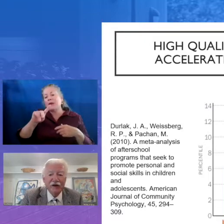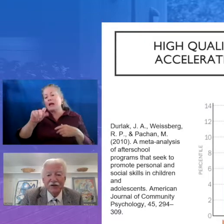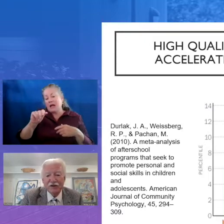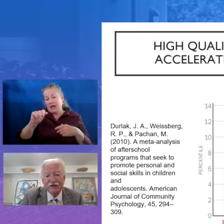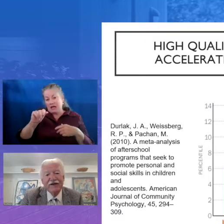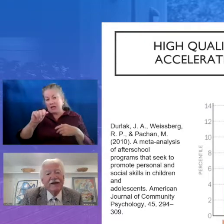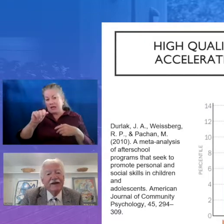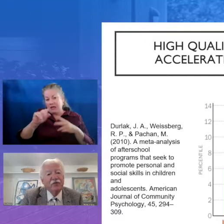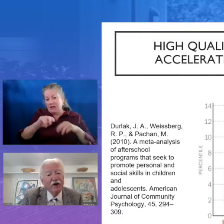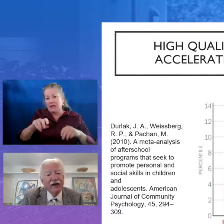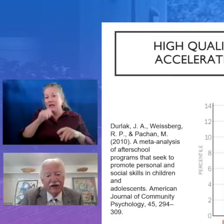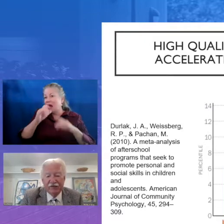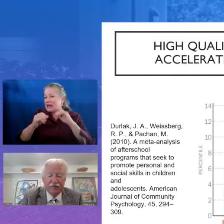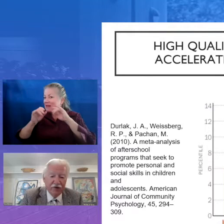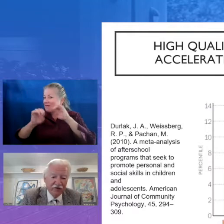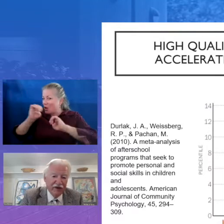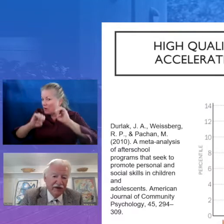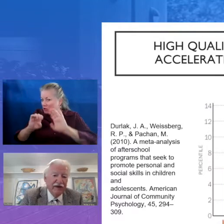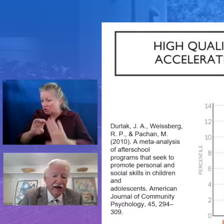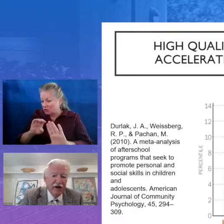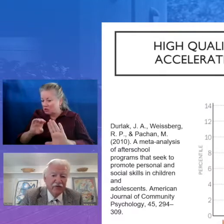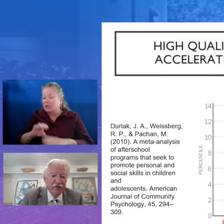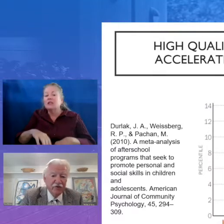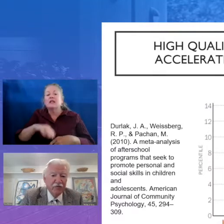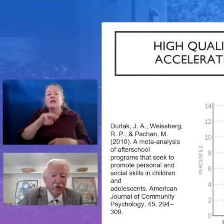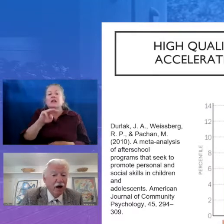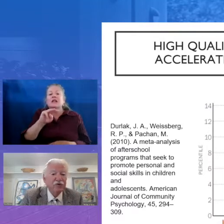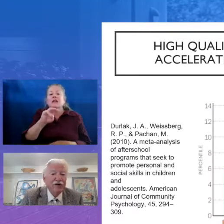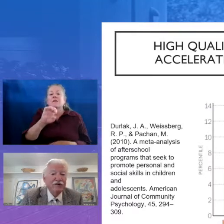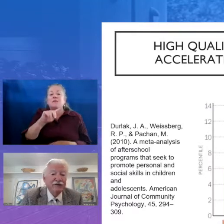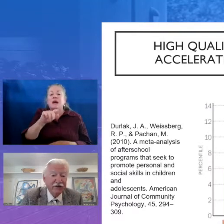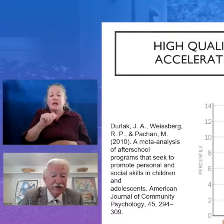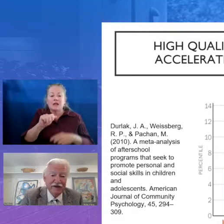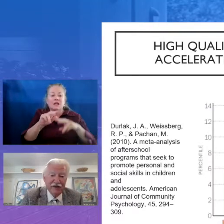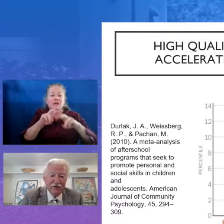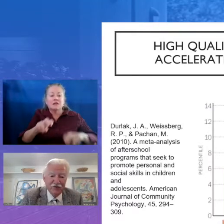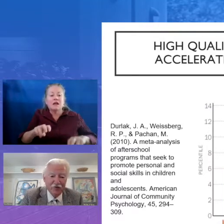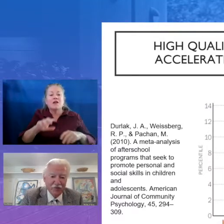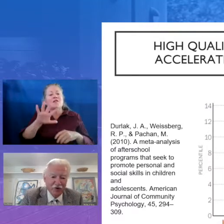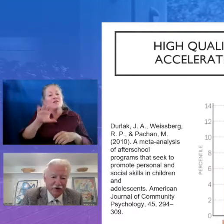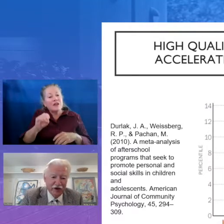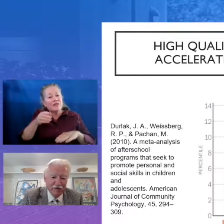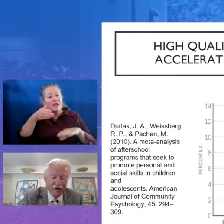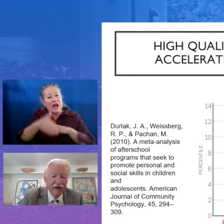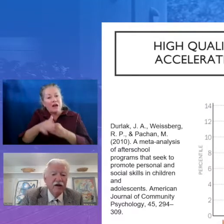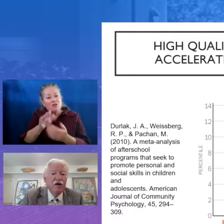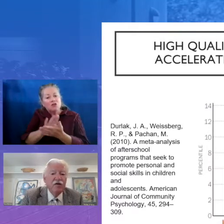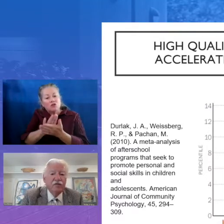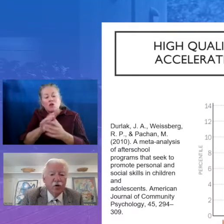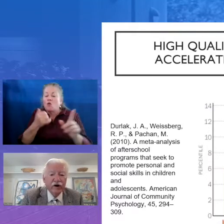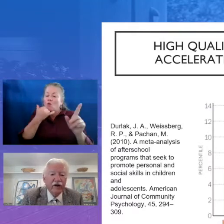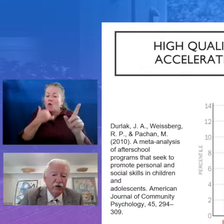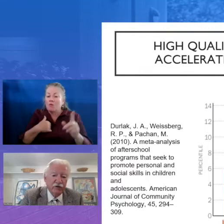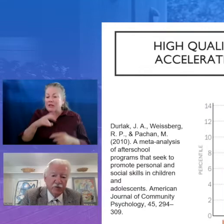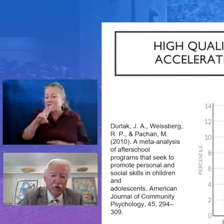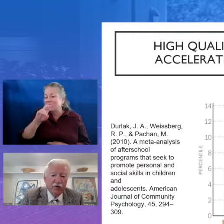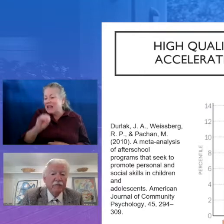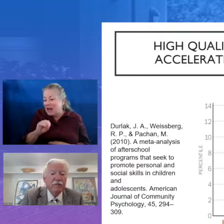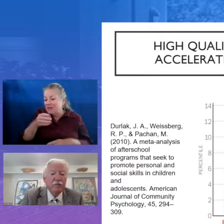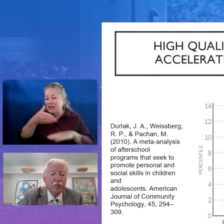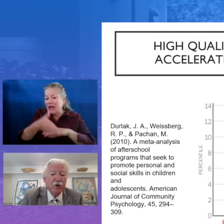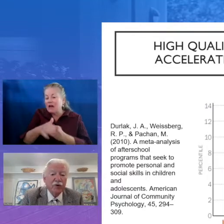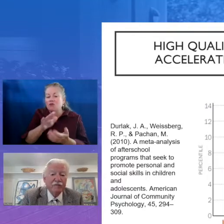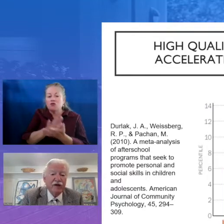evaluation, really, of 50 afterschool programs. I'm sorry, 70 afterschool programs. 40 of those